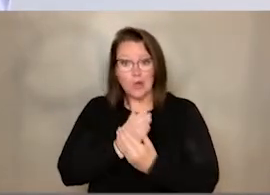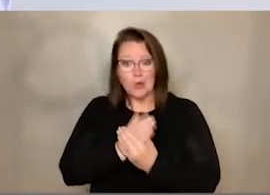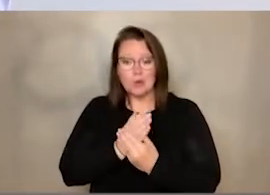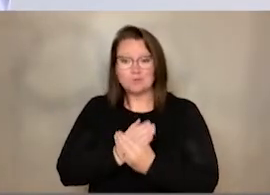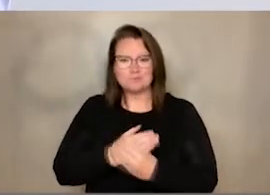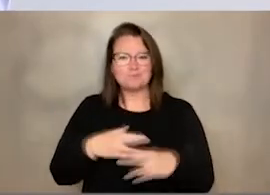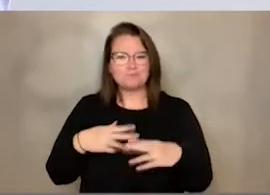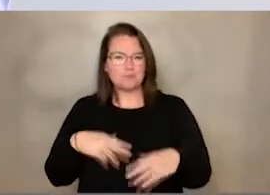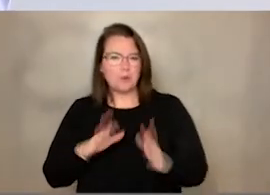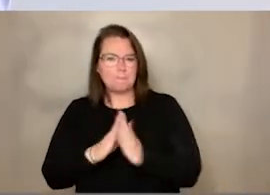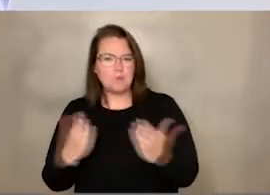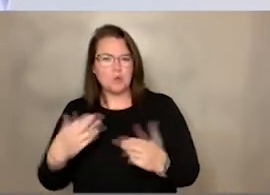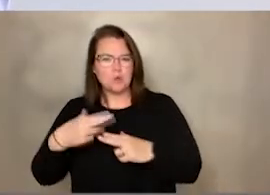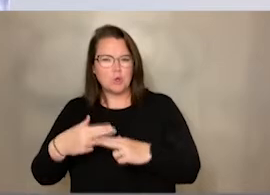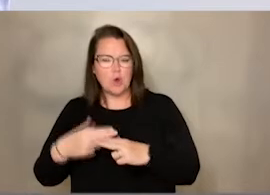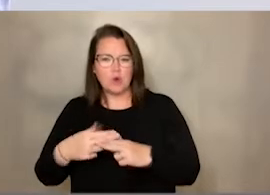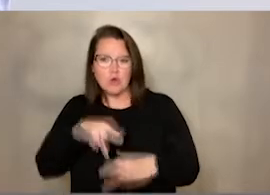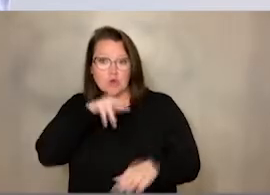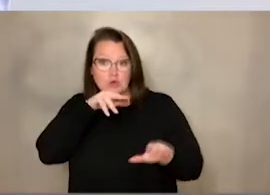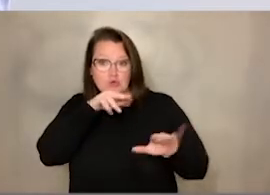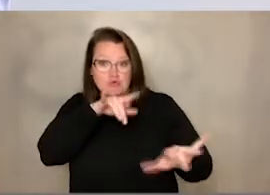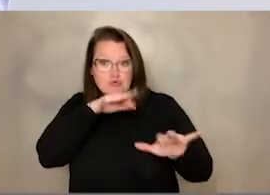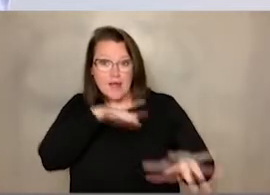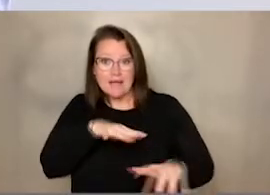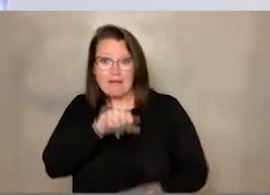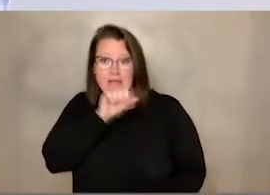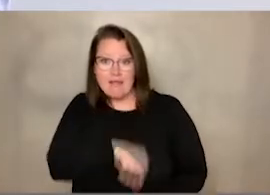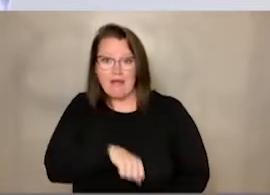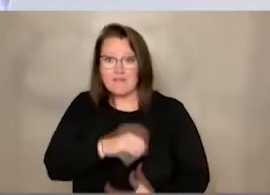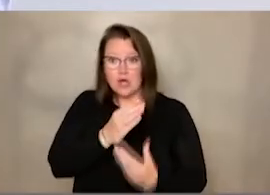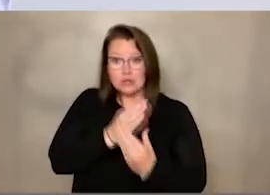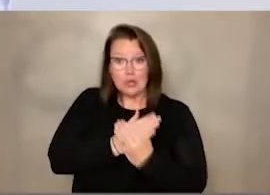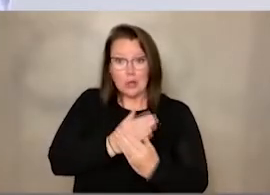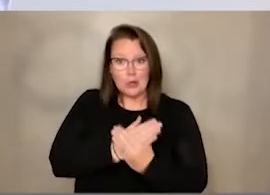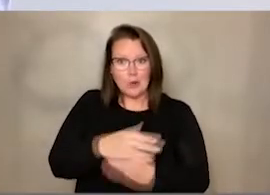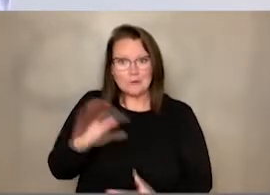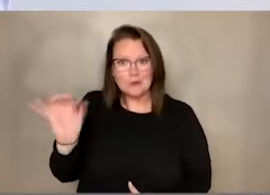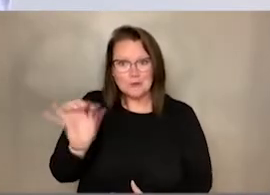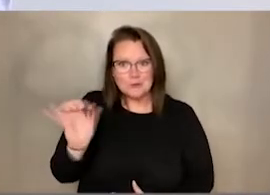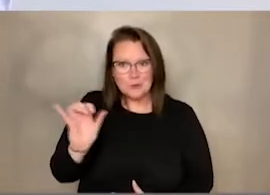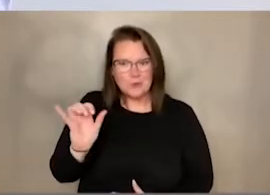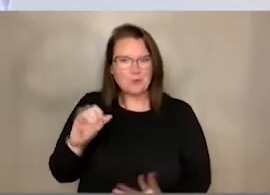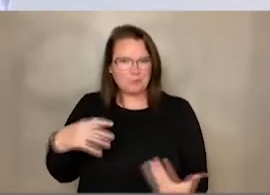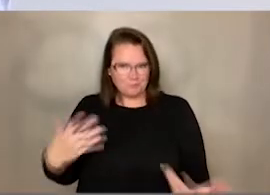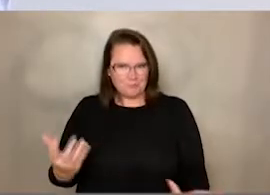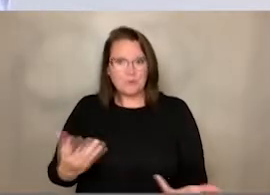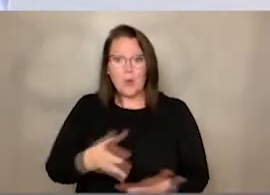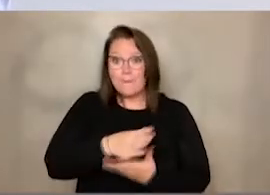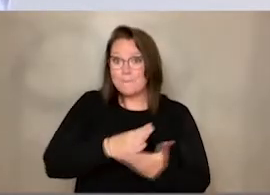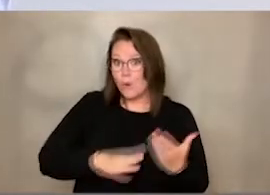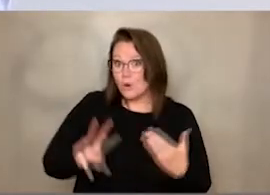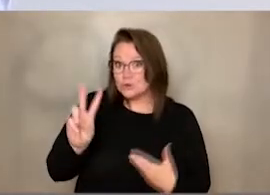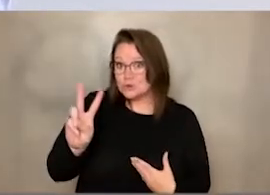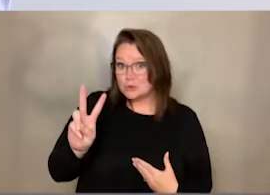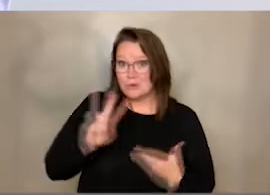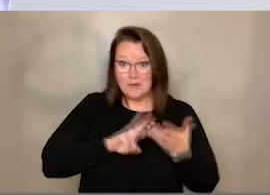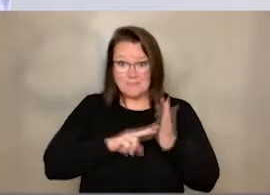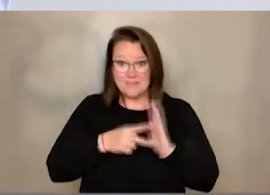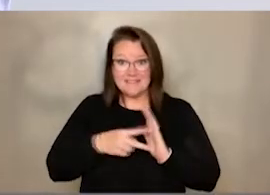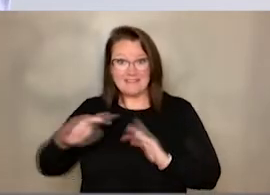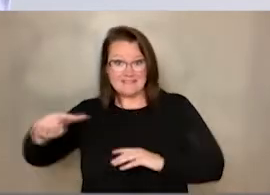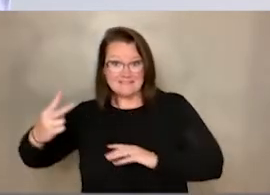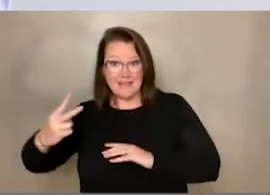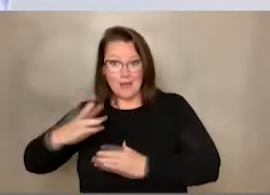which is part two, if you will. It's written by Adam Rubin, and it's illustrated by Daniel Salamiri, and it's published by our good